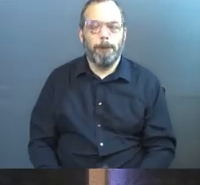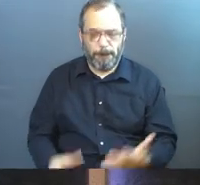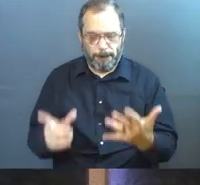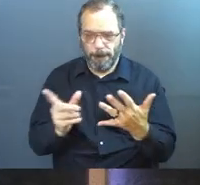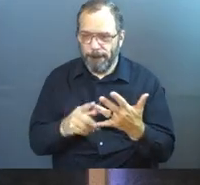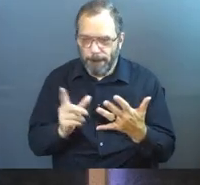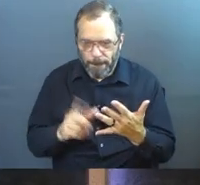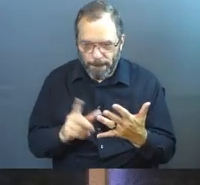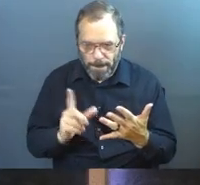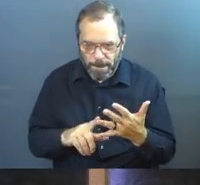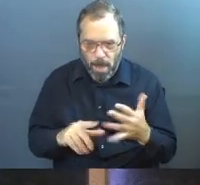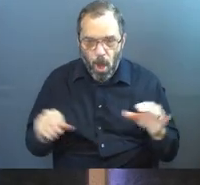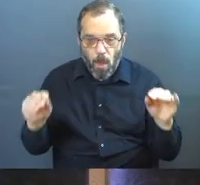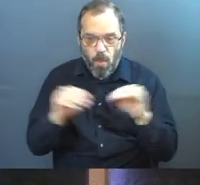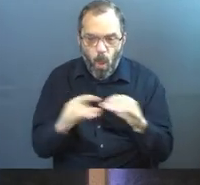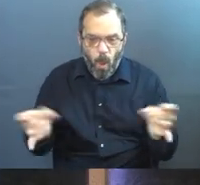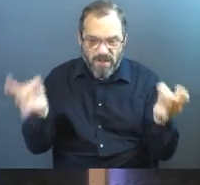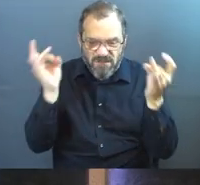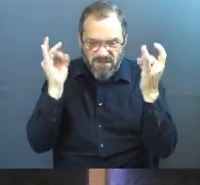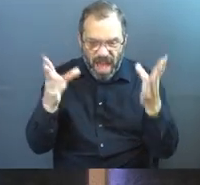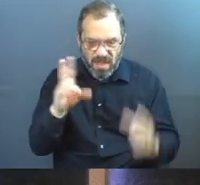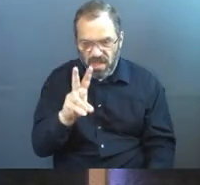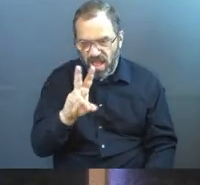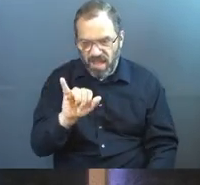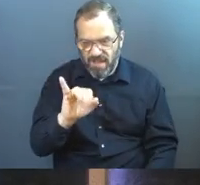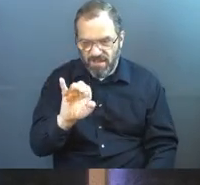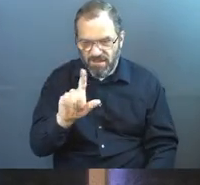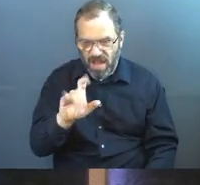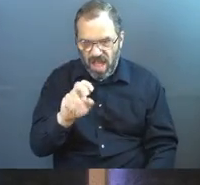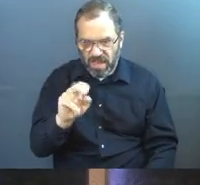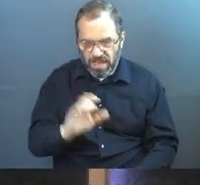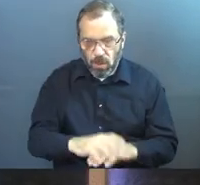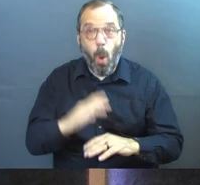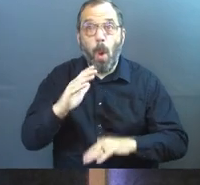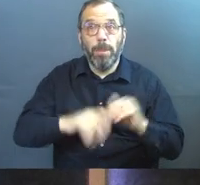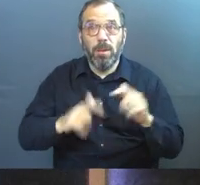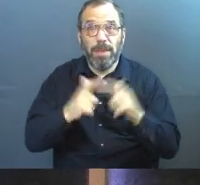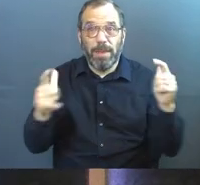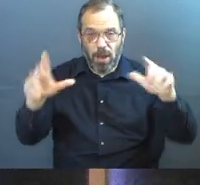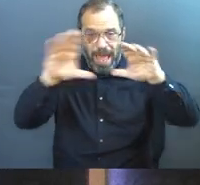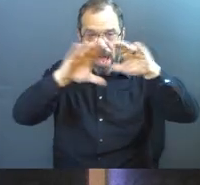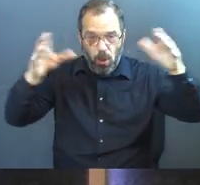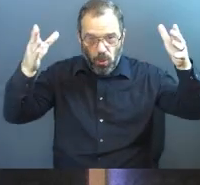Next is more violence. Building bigger houses. That's a funny one.